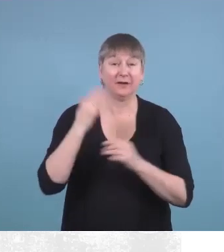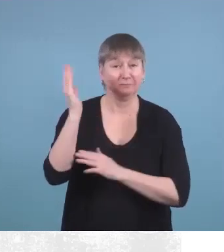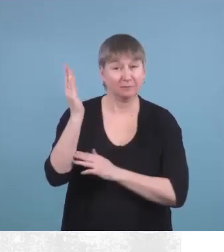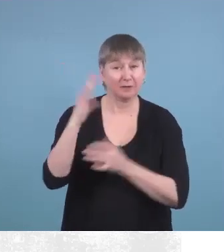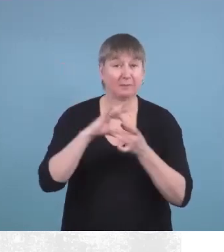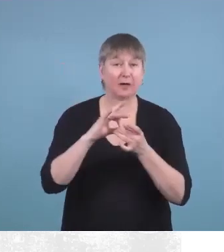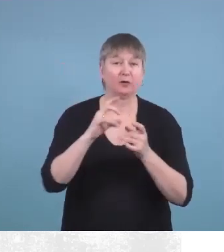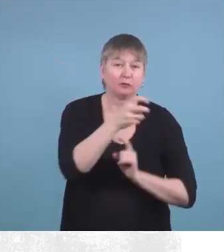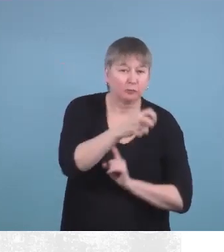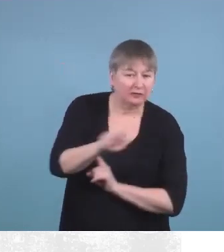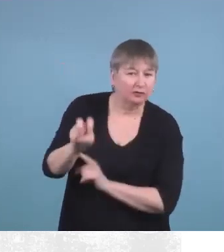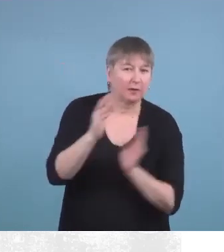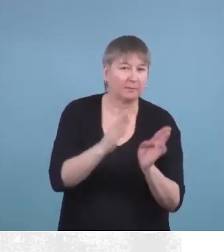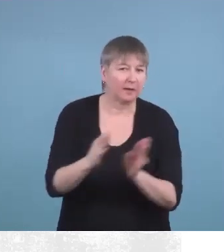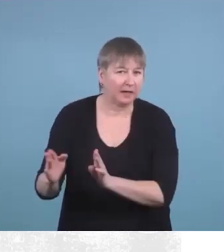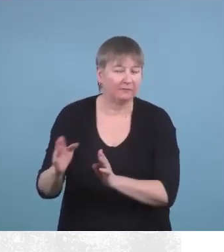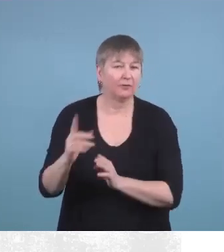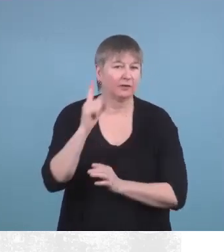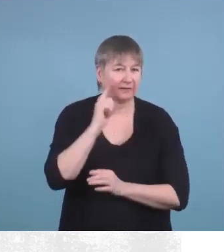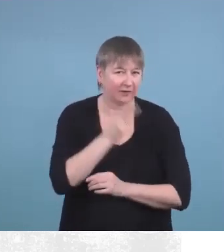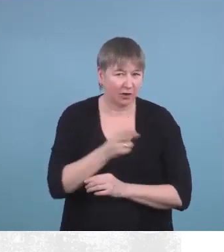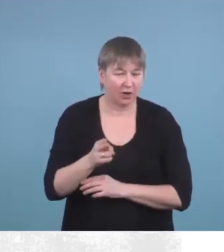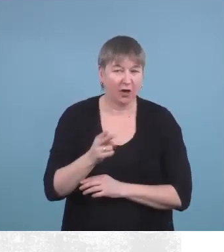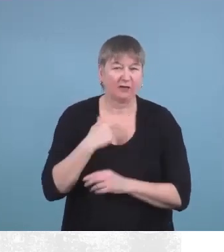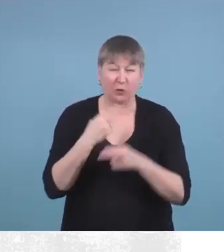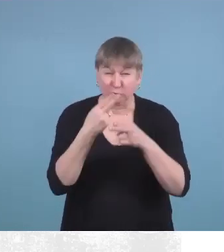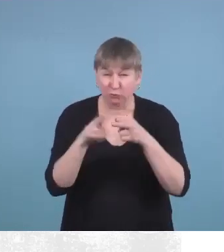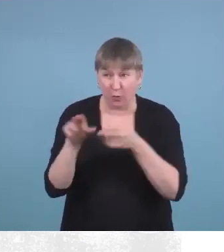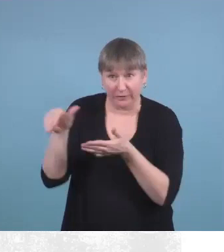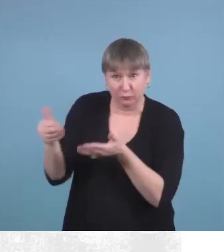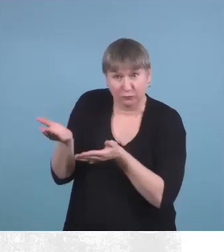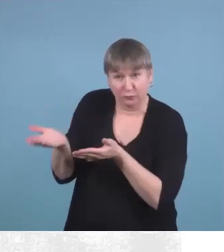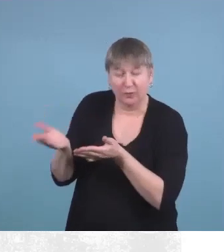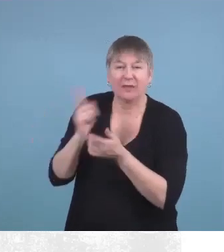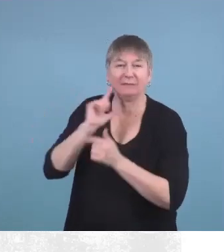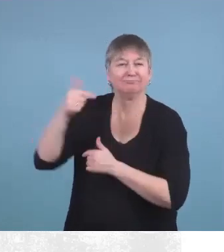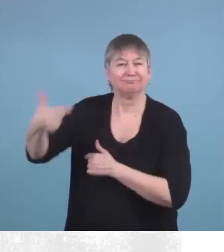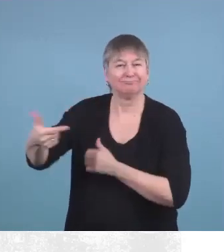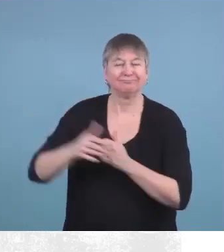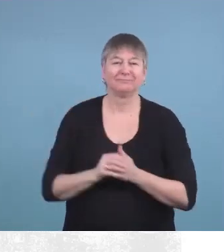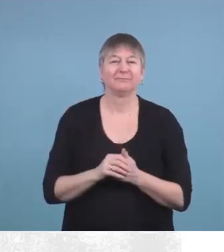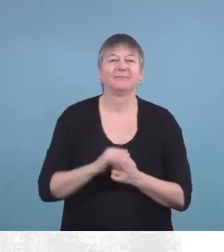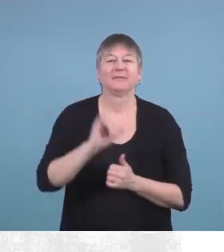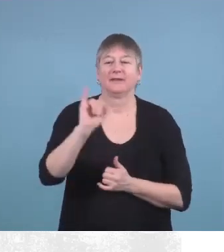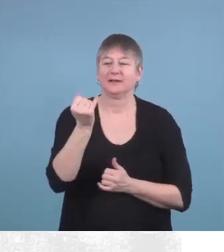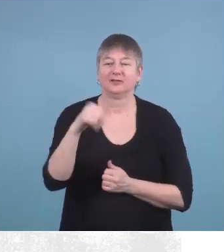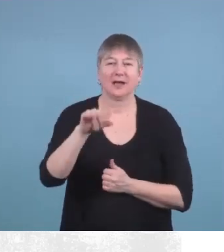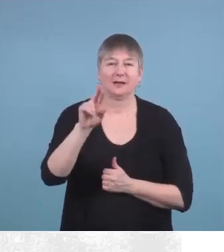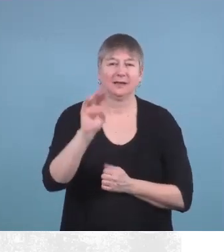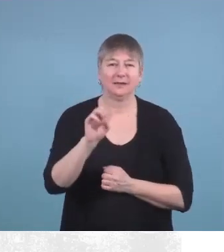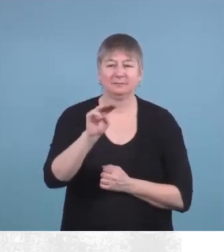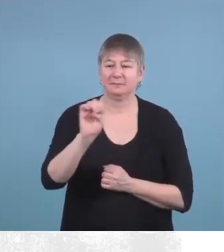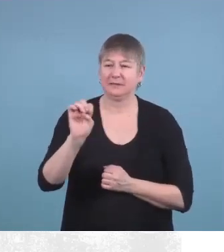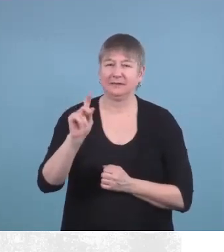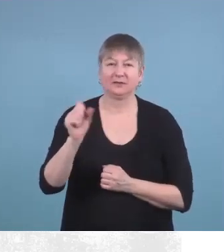I'm just going to give a little bit of an introduction and then pass the mic over to her. Jacqueline Meeks is a mother and a published author